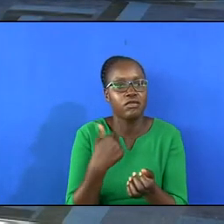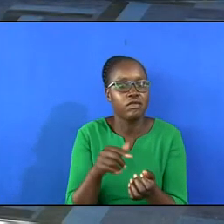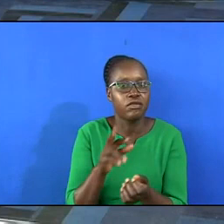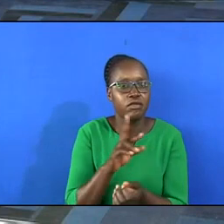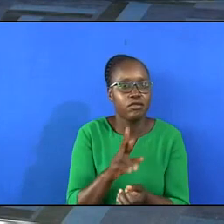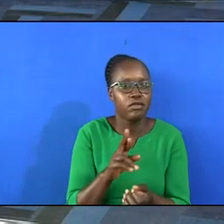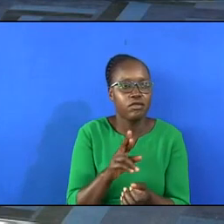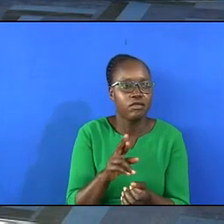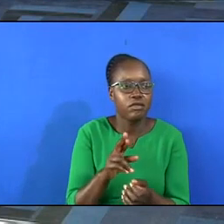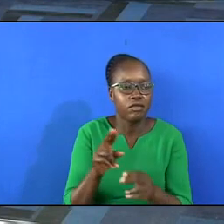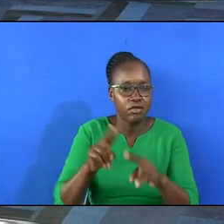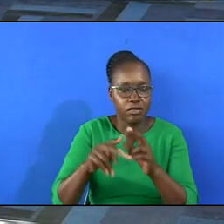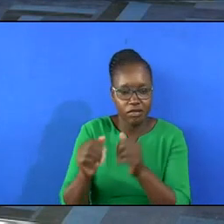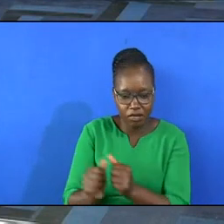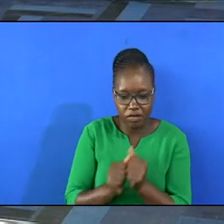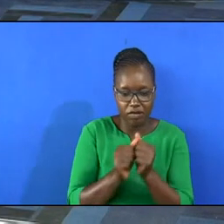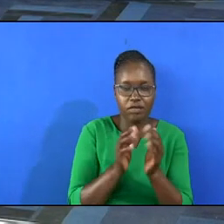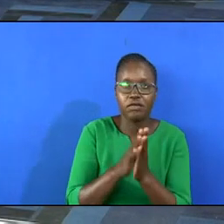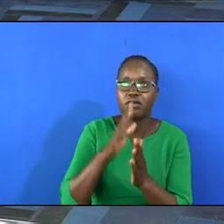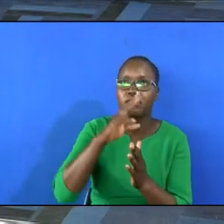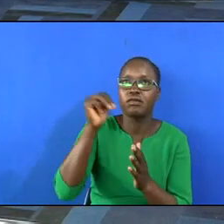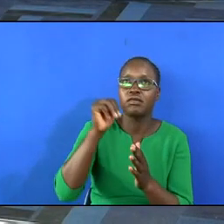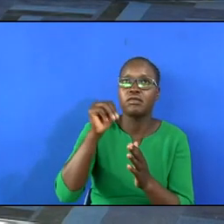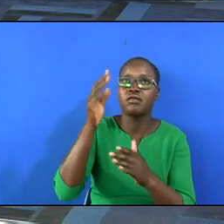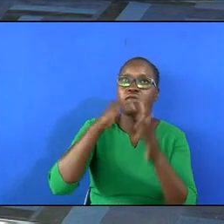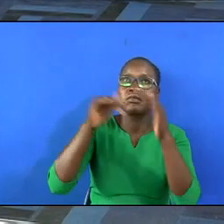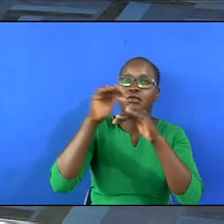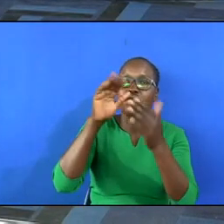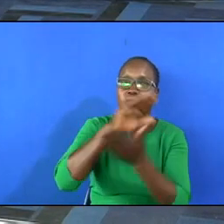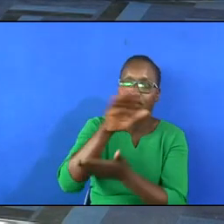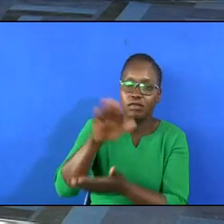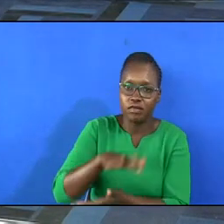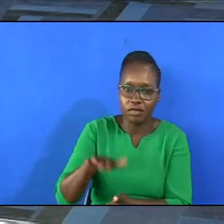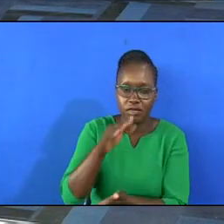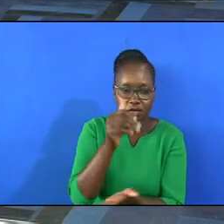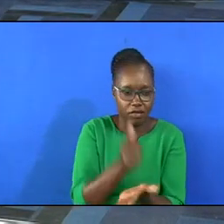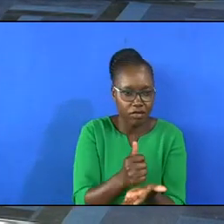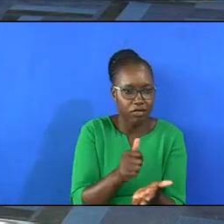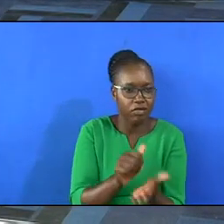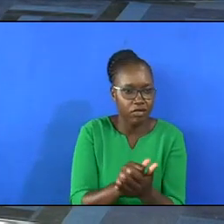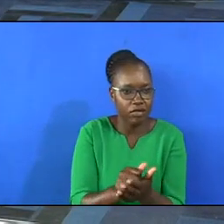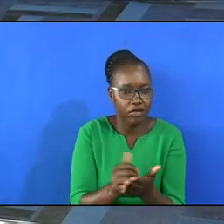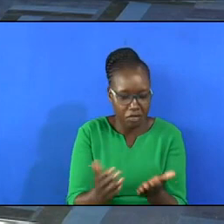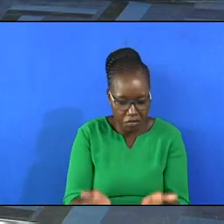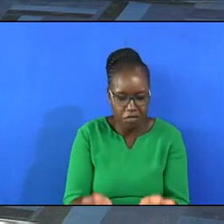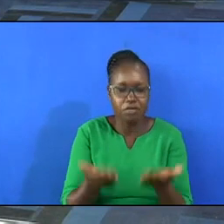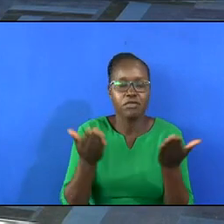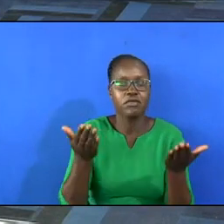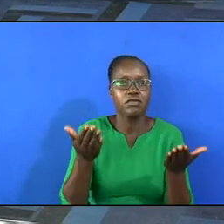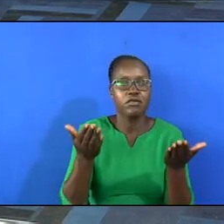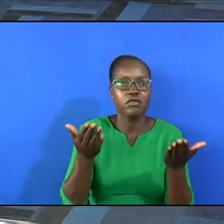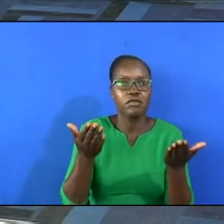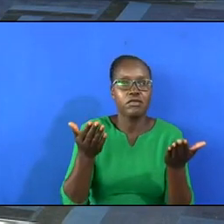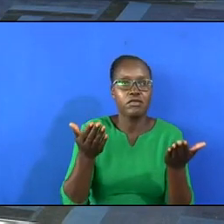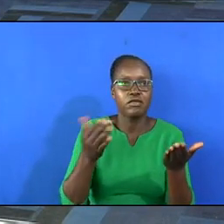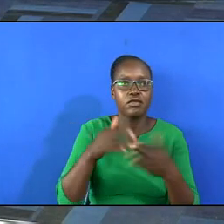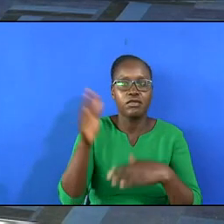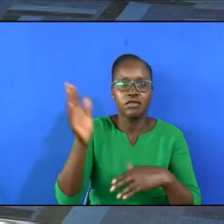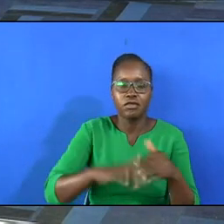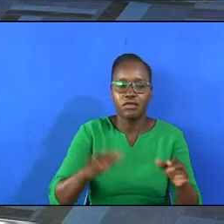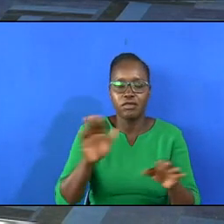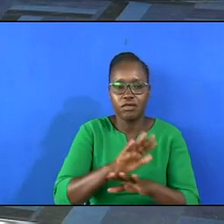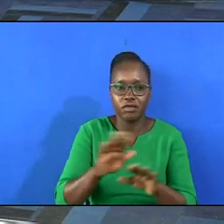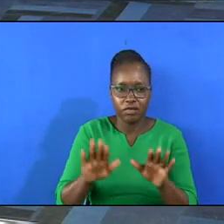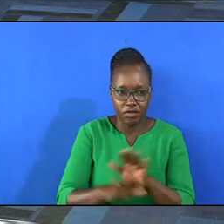are seated together with him in heavenly places can you say amen that's an exaltation that's more than